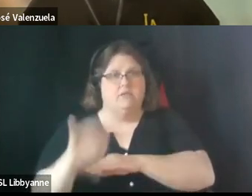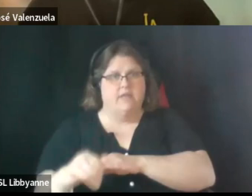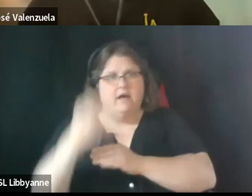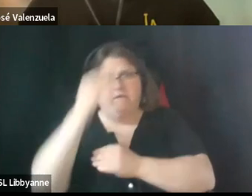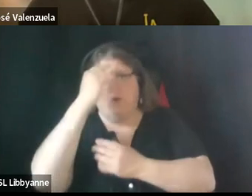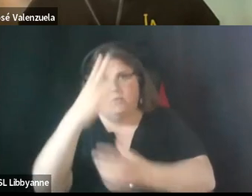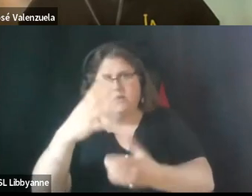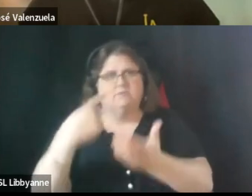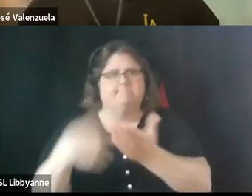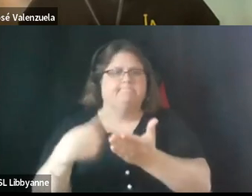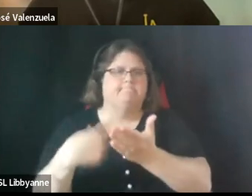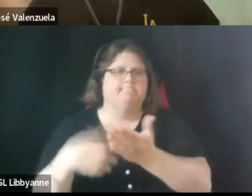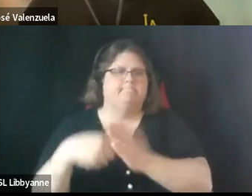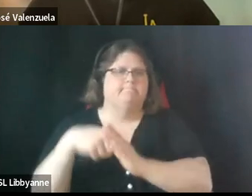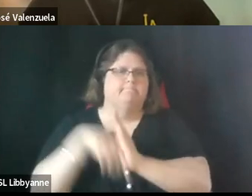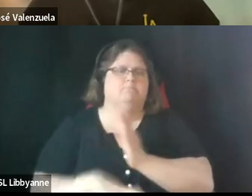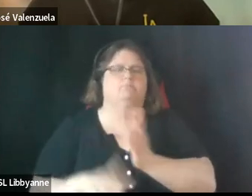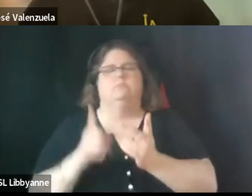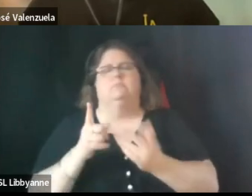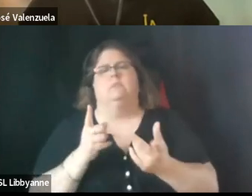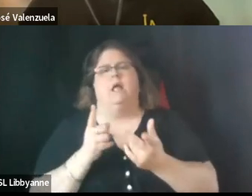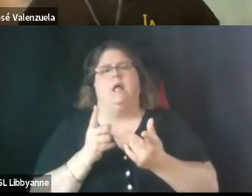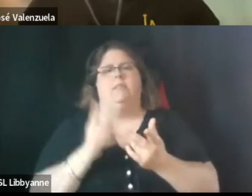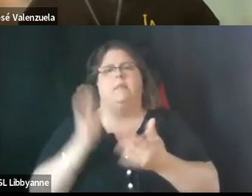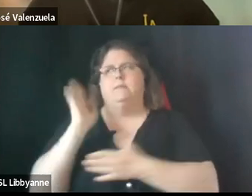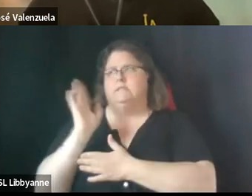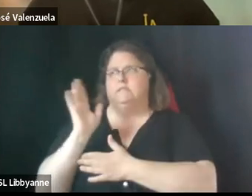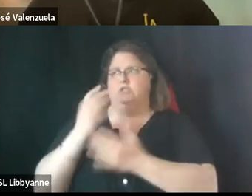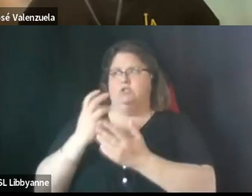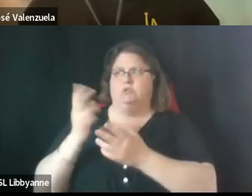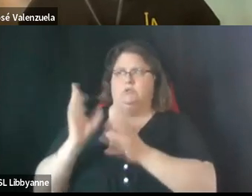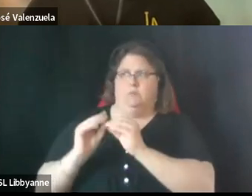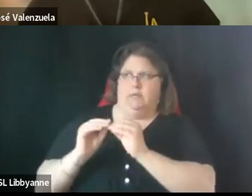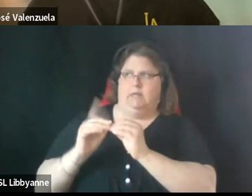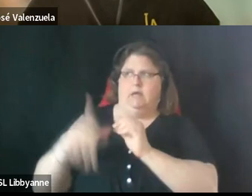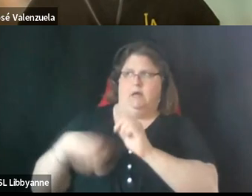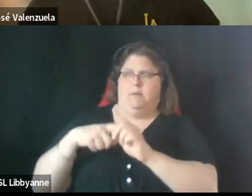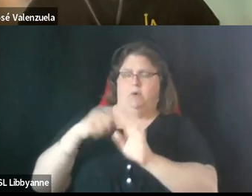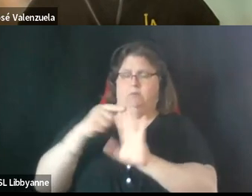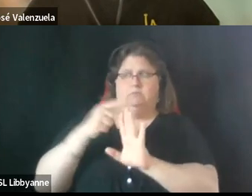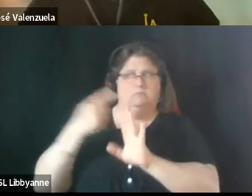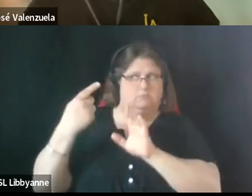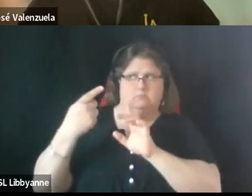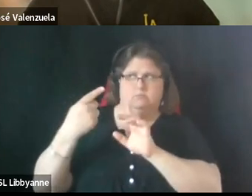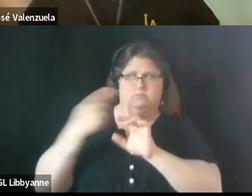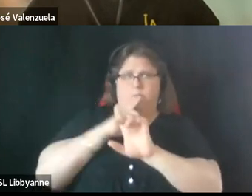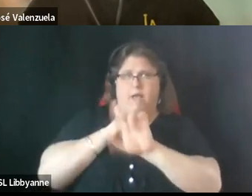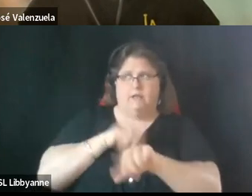um and and make a presentation to the committee on um on the various um pieces that we've collected